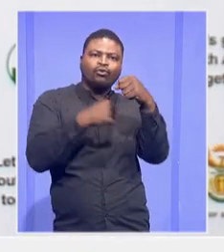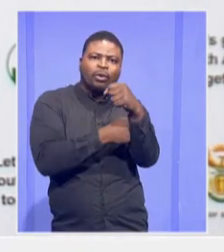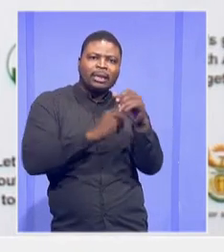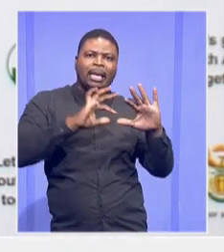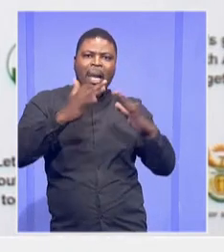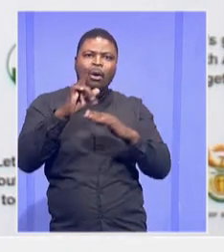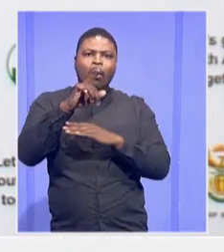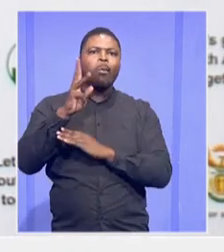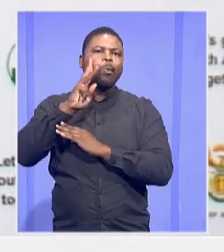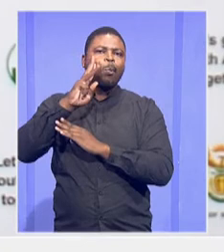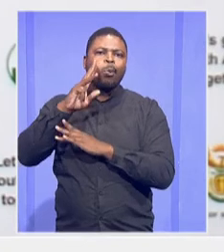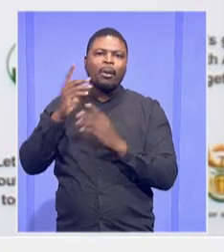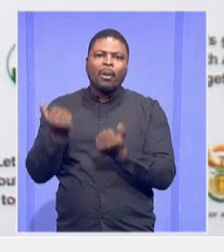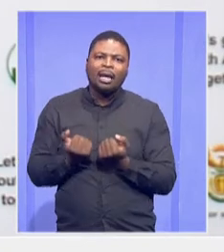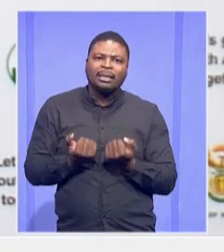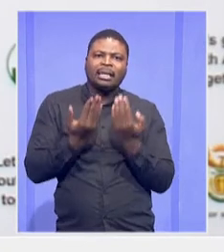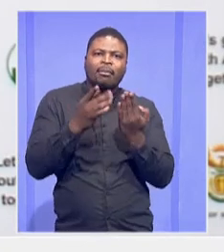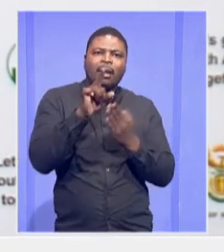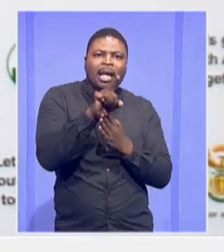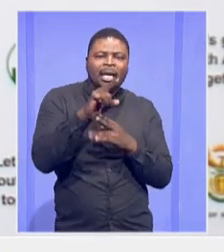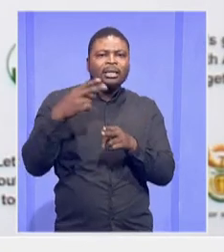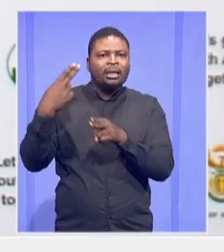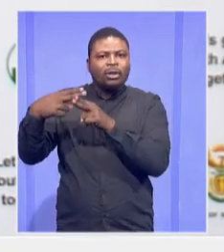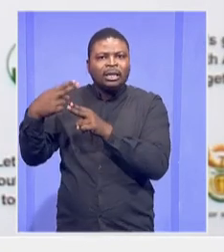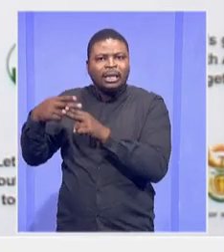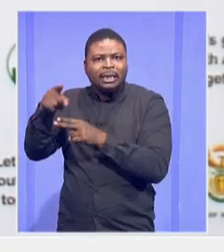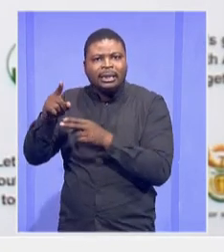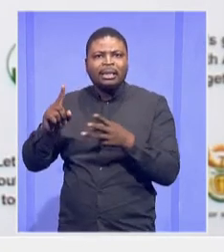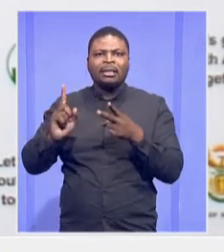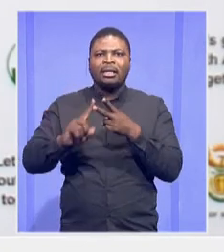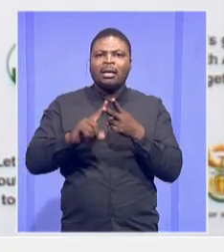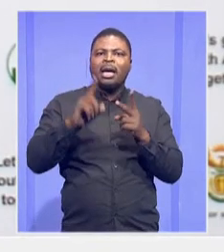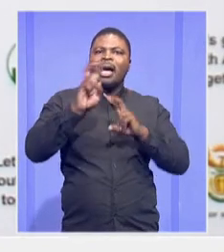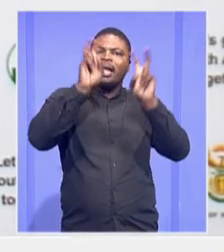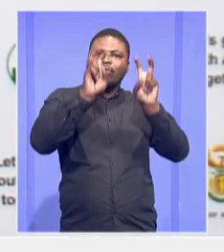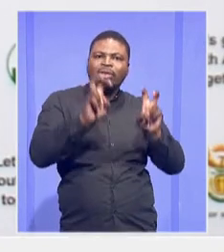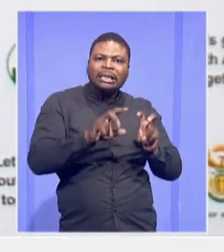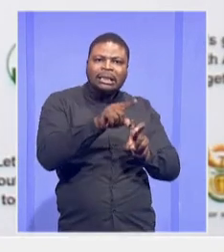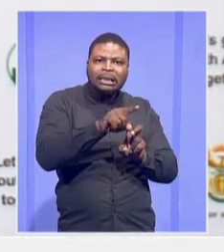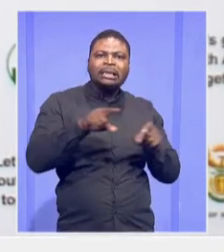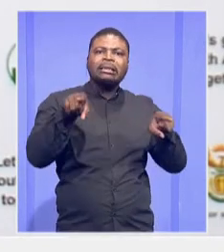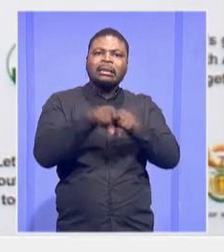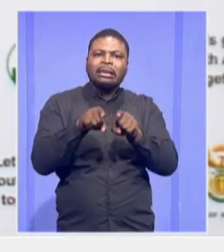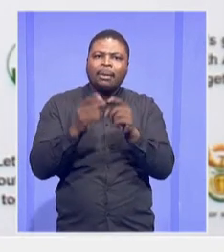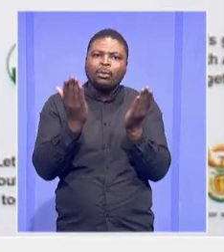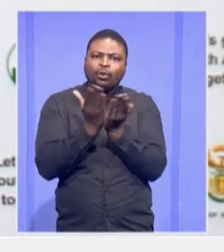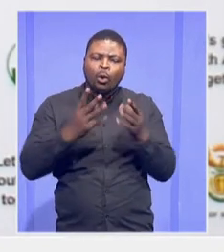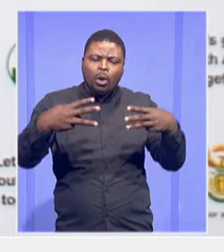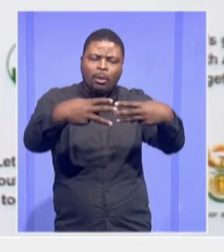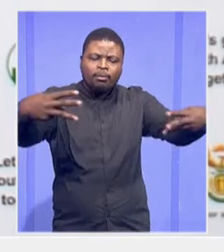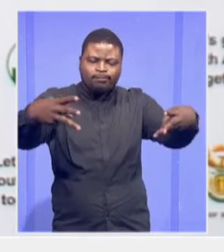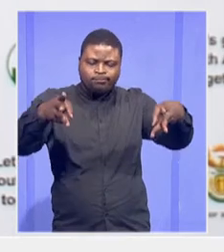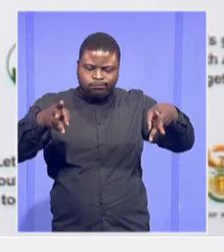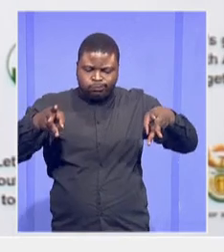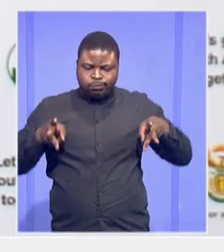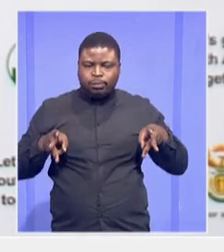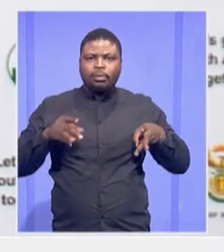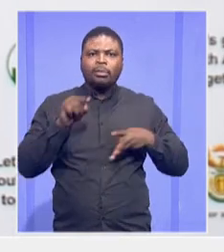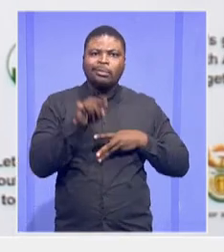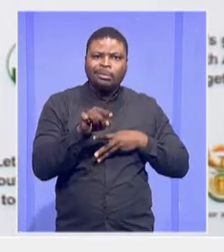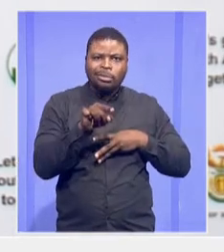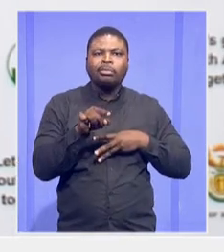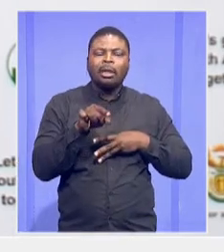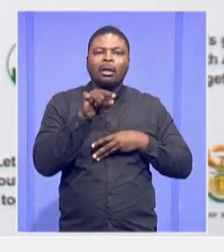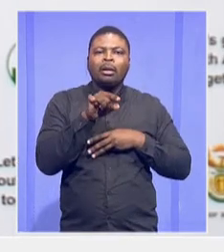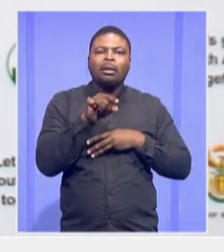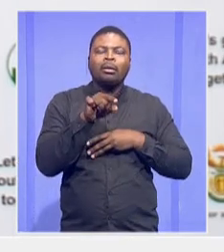supply, of sanitation, of electricity, and fencing. And one area, Minister, that we have